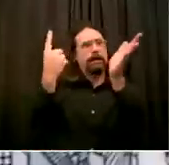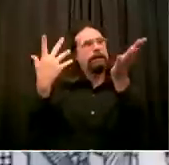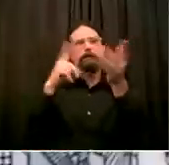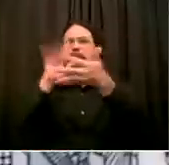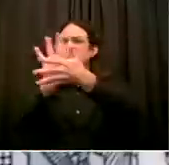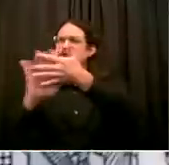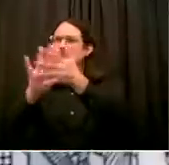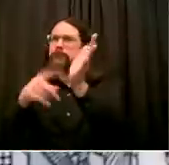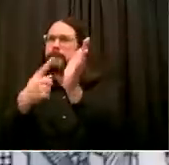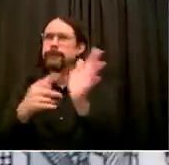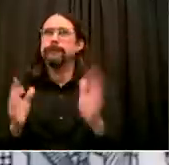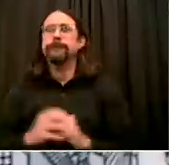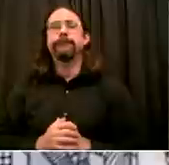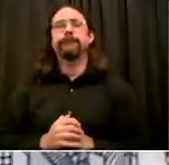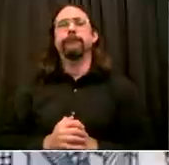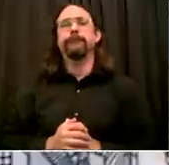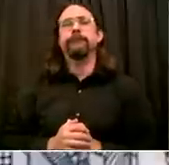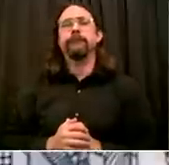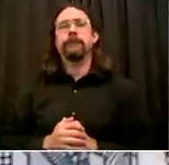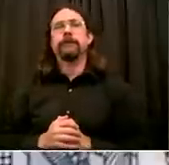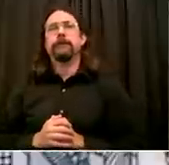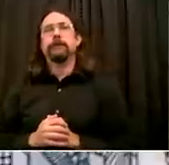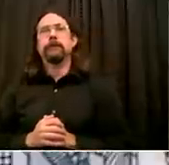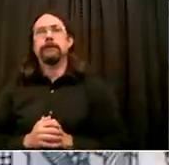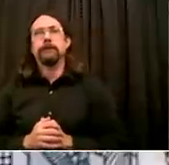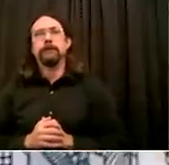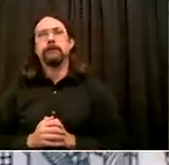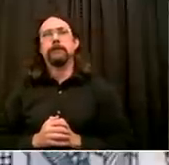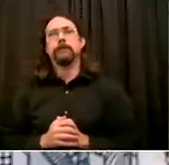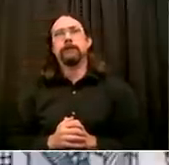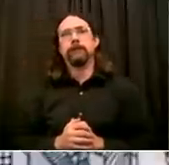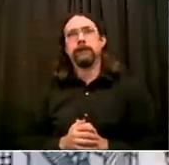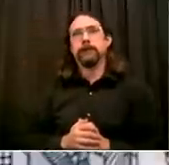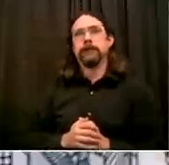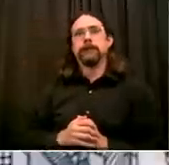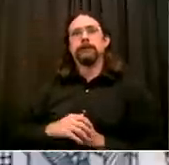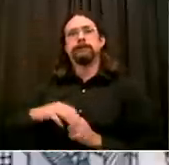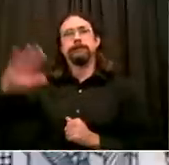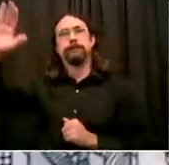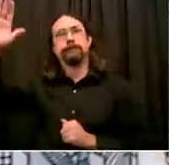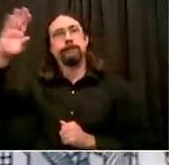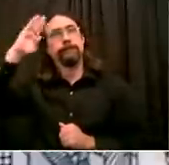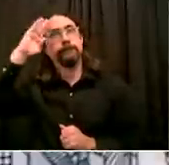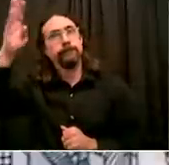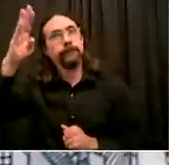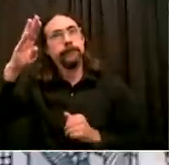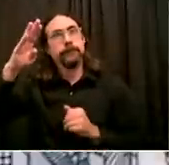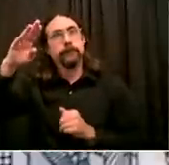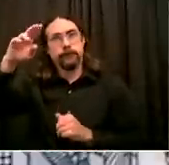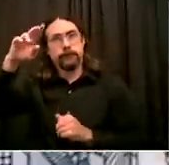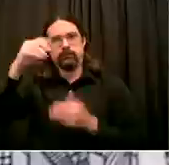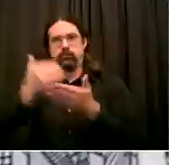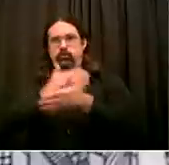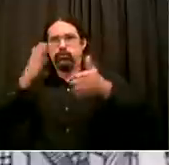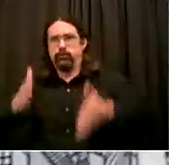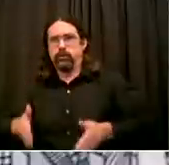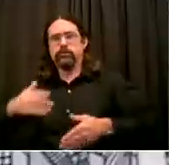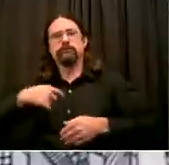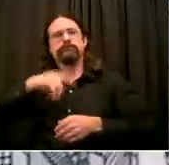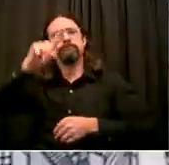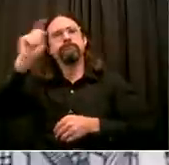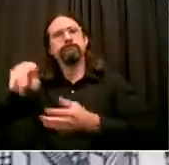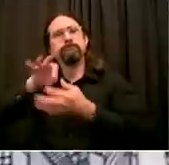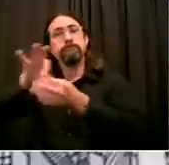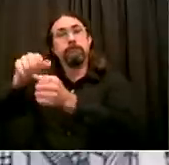In Astoria, there are addresses in the Dittmar's area, and those people have to go to the Museum